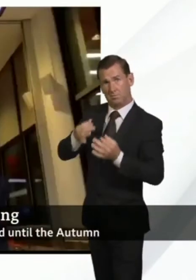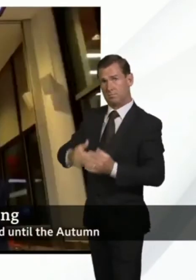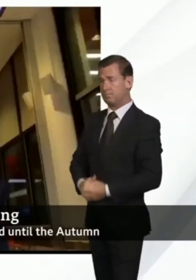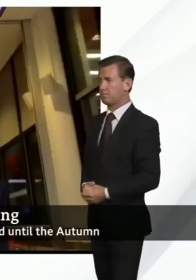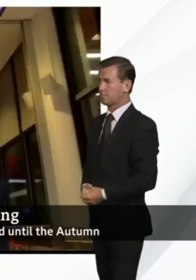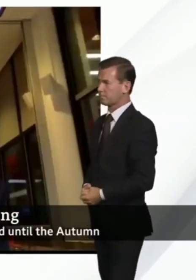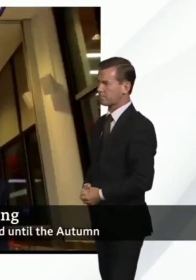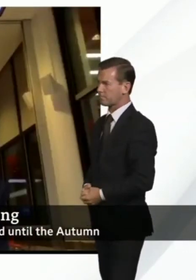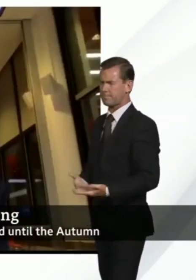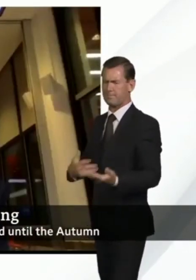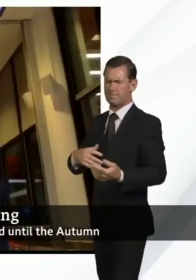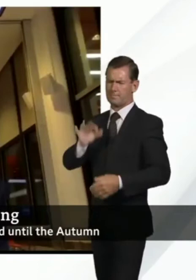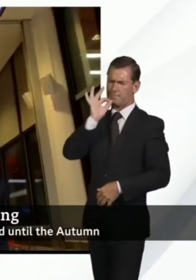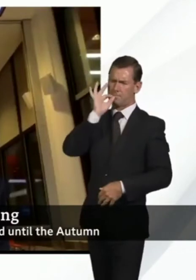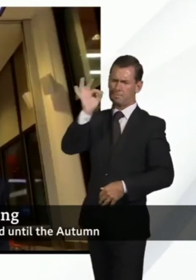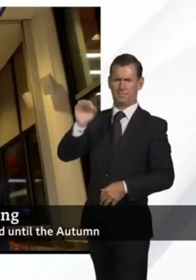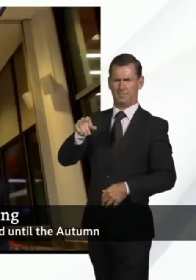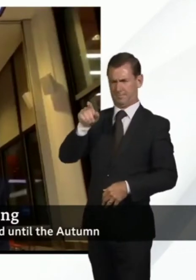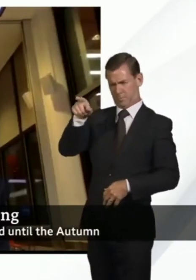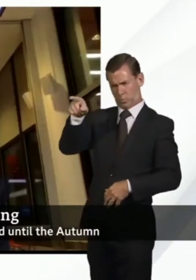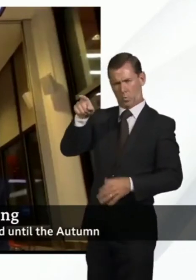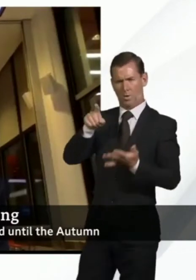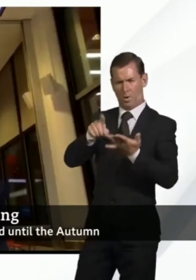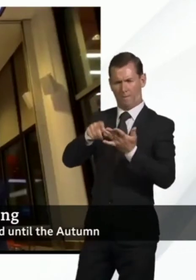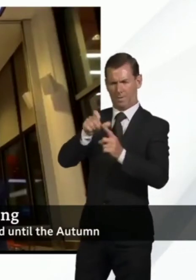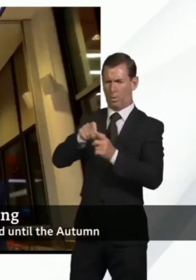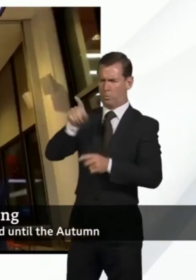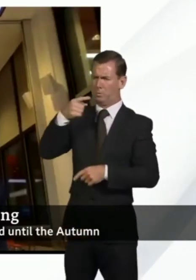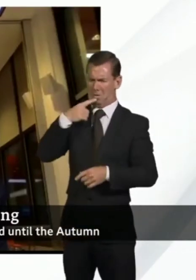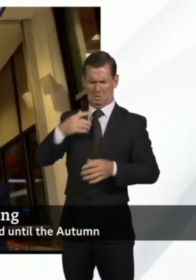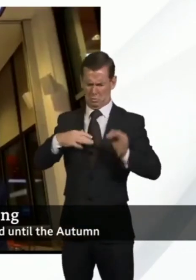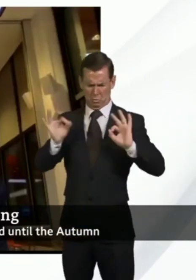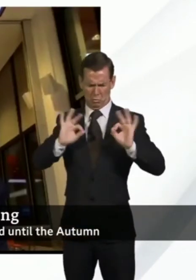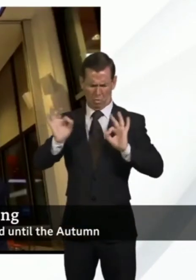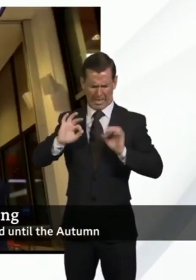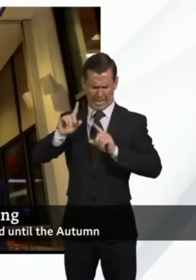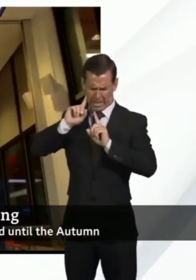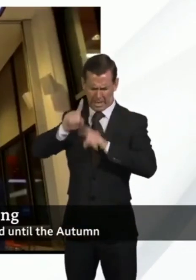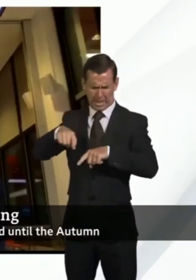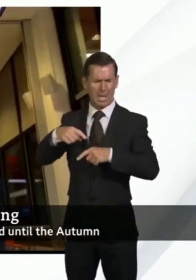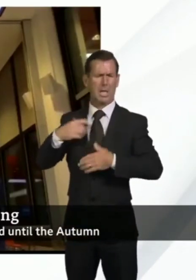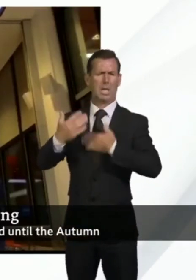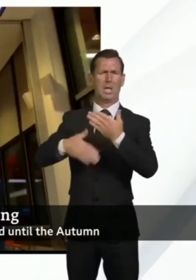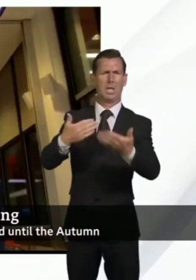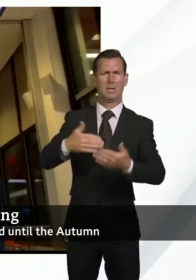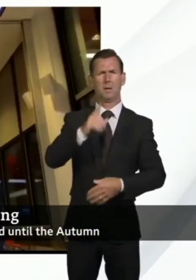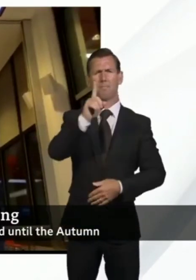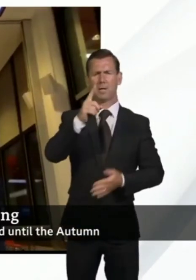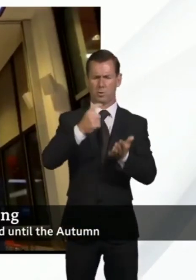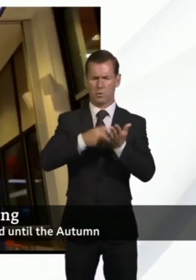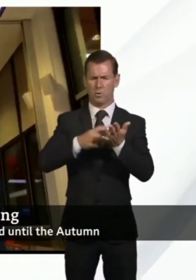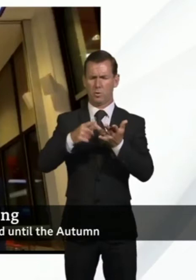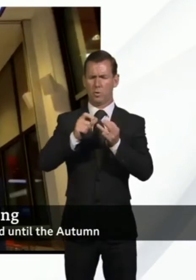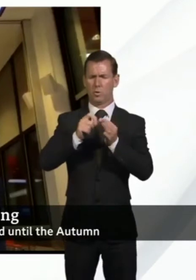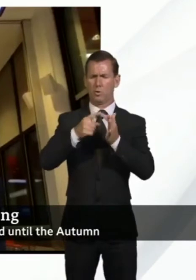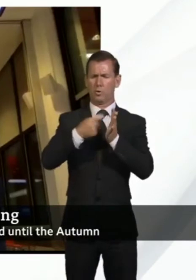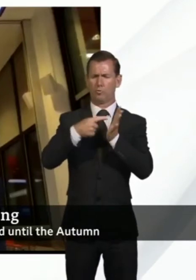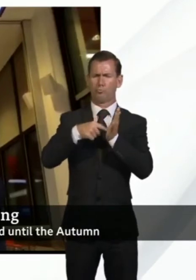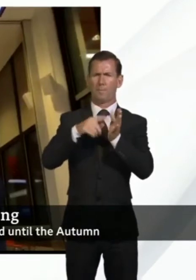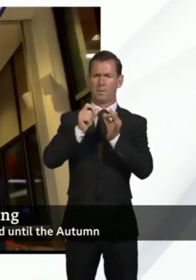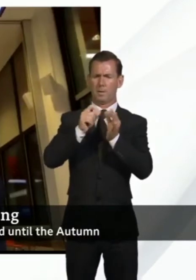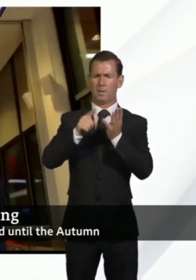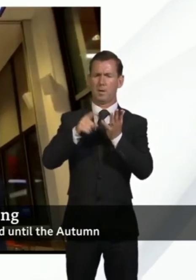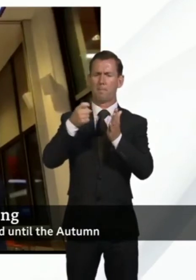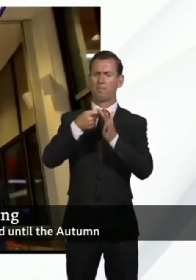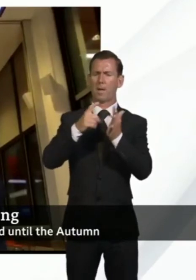you, Oliver Dowden? You're saying that you're not glossing over anything, but there was a very different tone from Robert Buckland today when he was saying maybe things